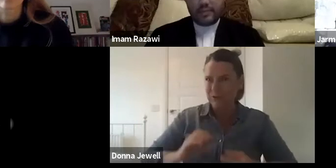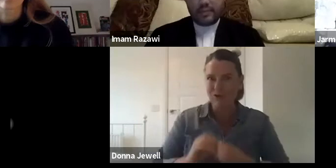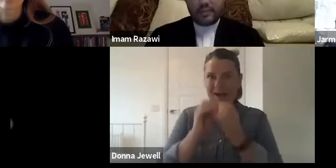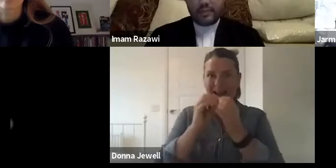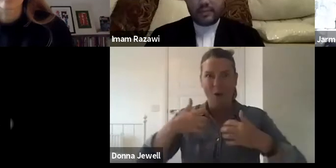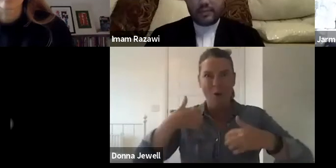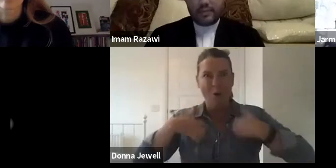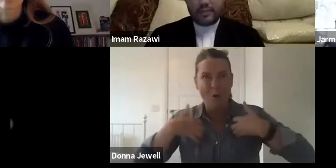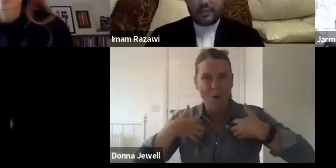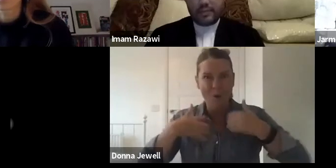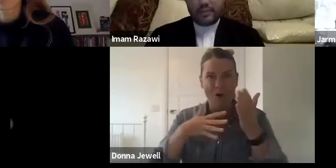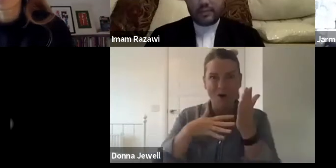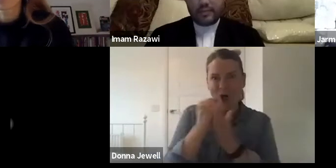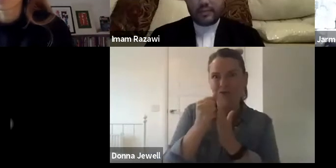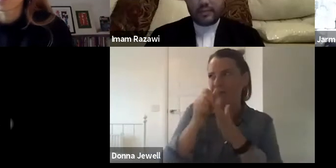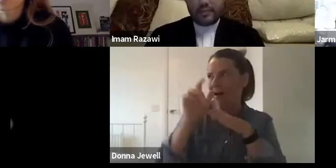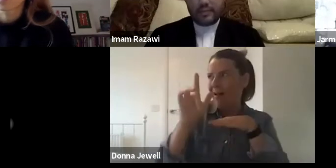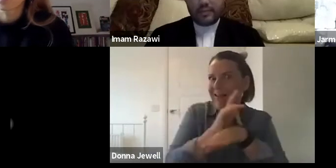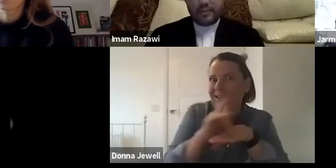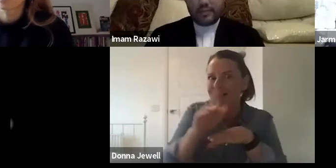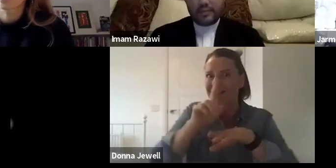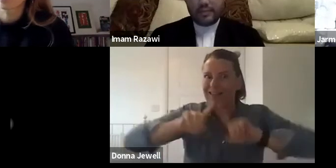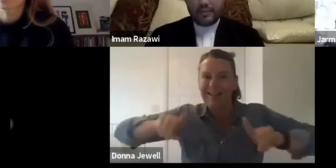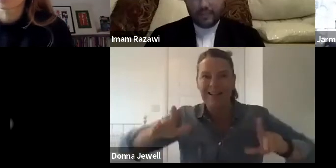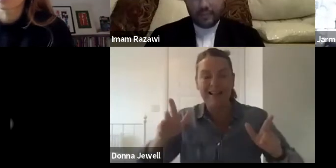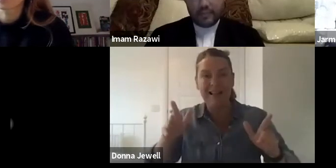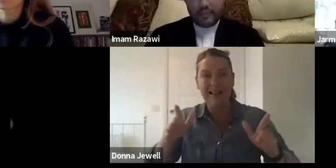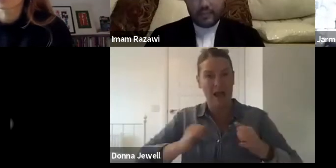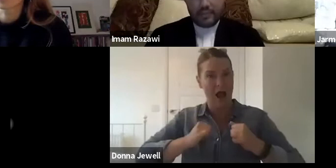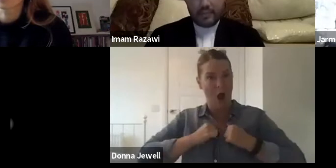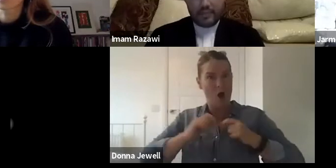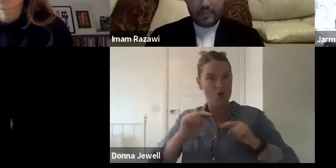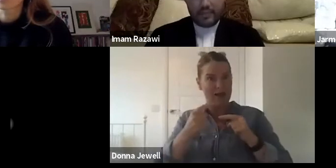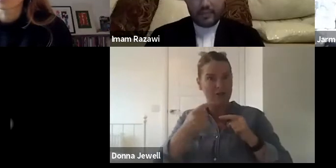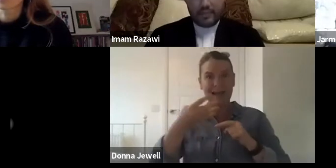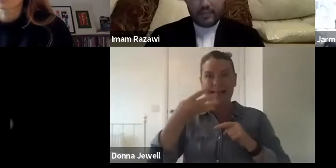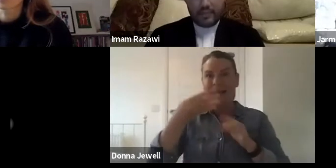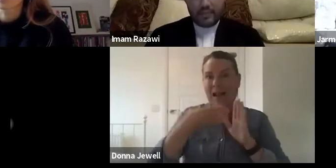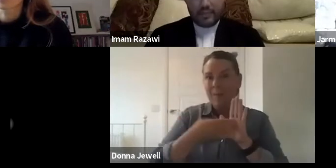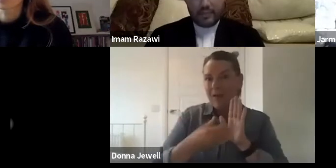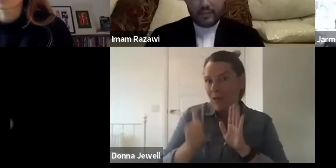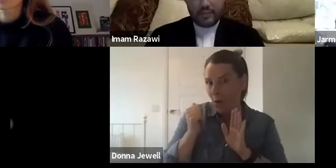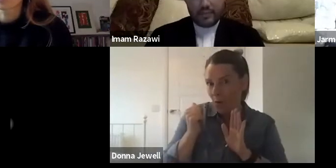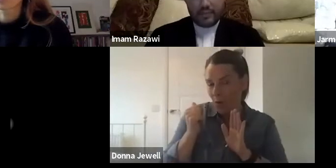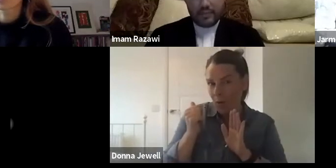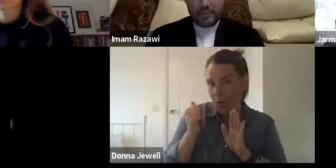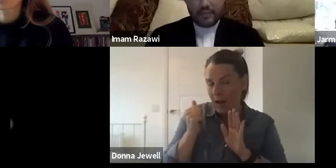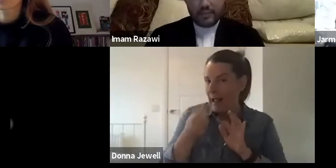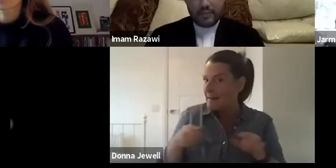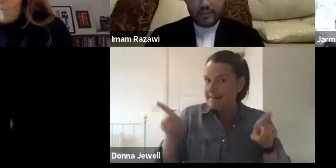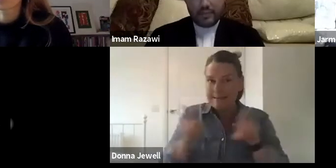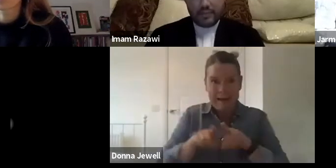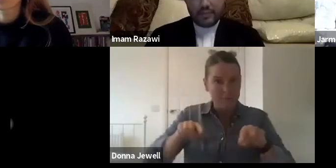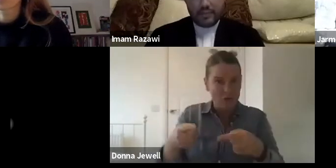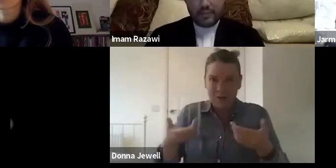to take place, those were Edinburgh challenges nine months ago, and they remain Edinburgh challenges